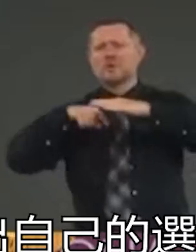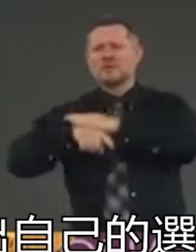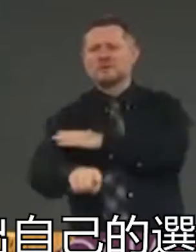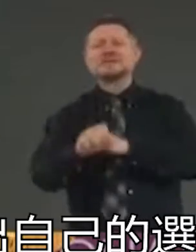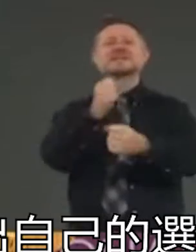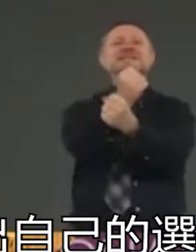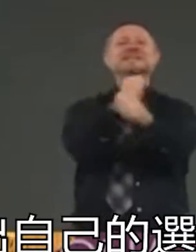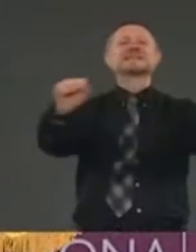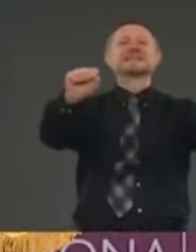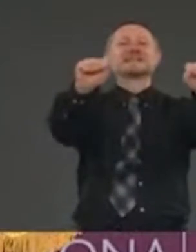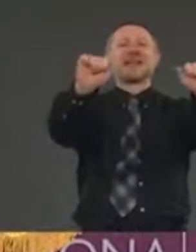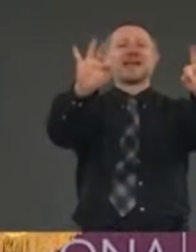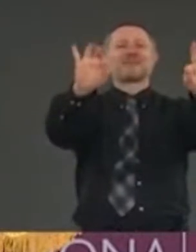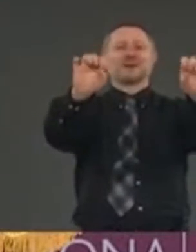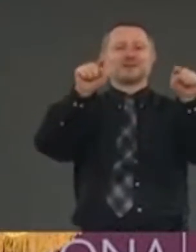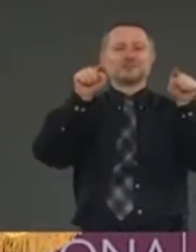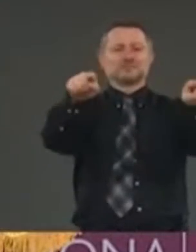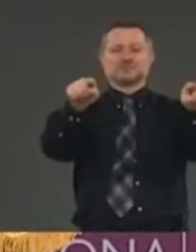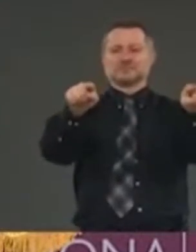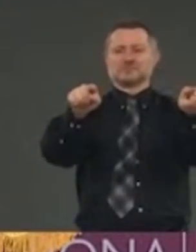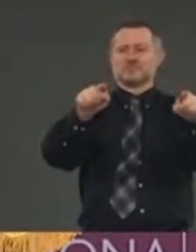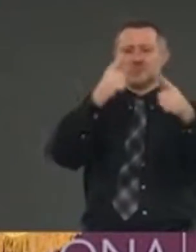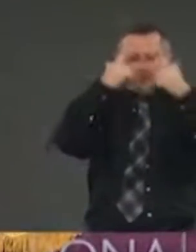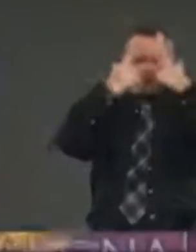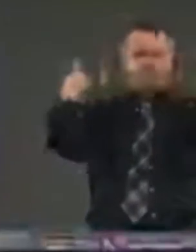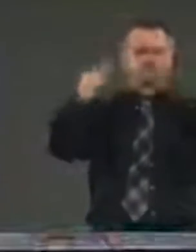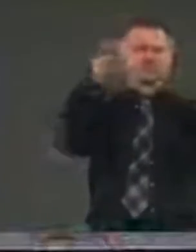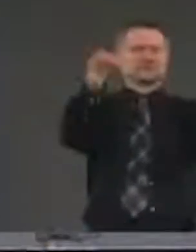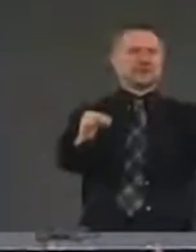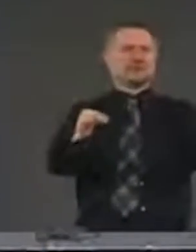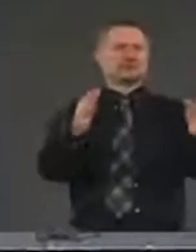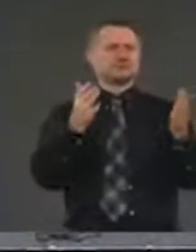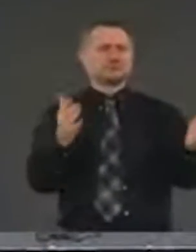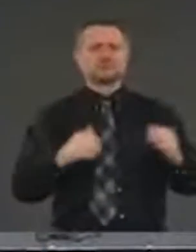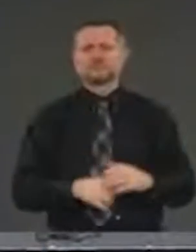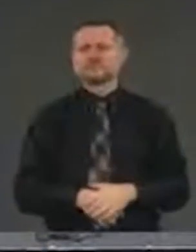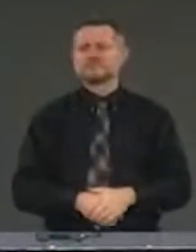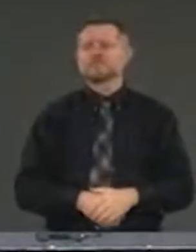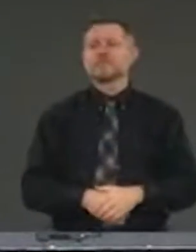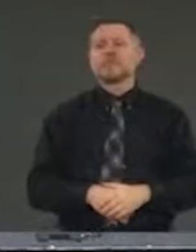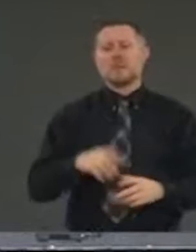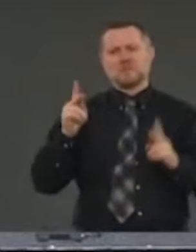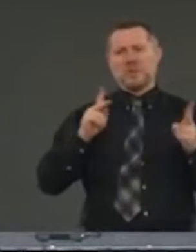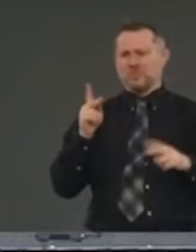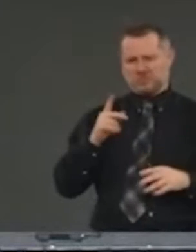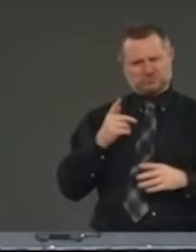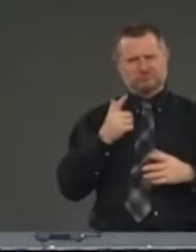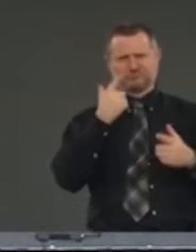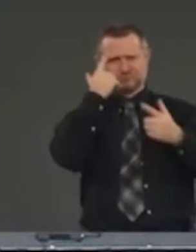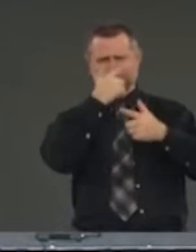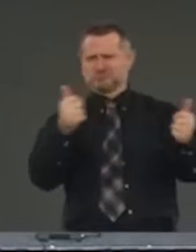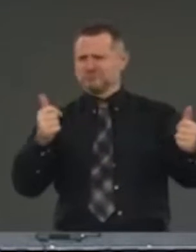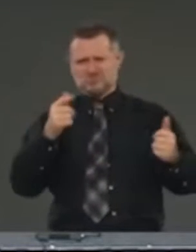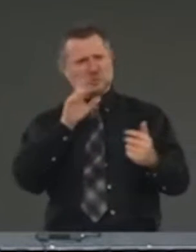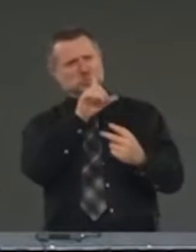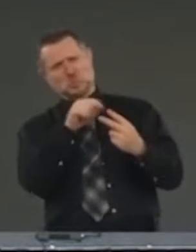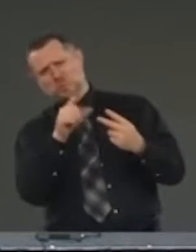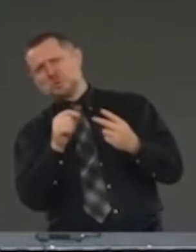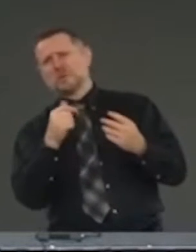will make their own choice, as they always do, right? I'm a Queens boy. I always had the choice, take the train or take the car.